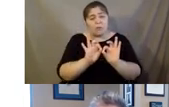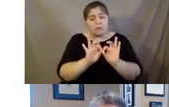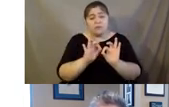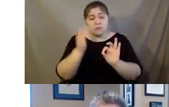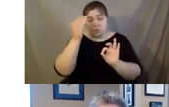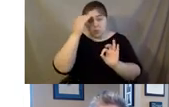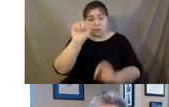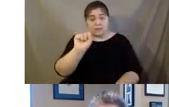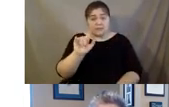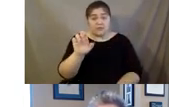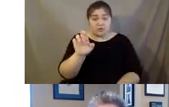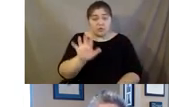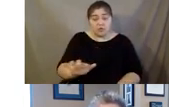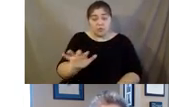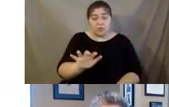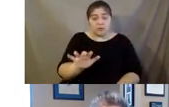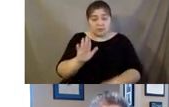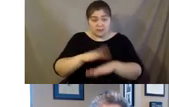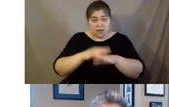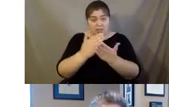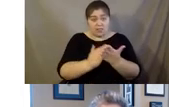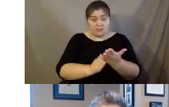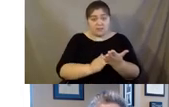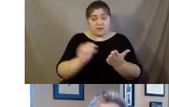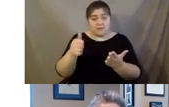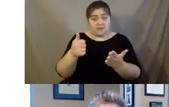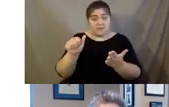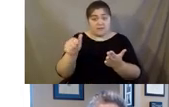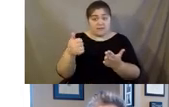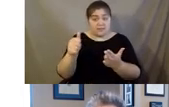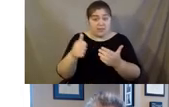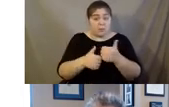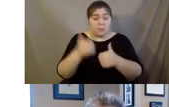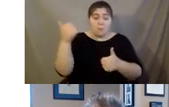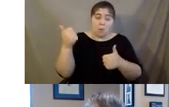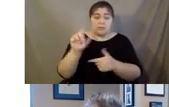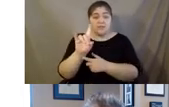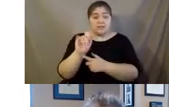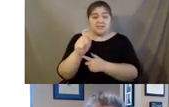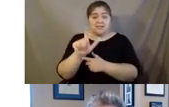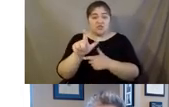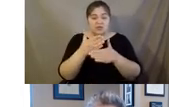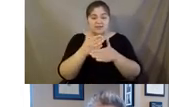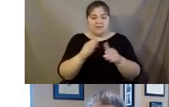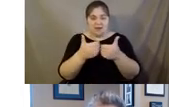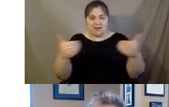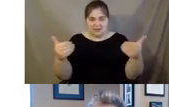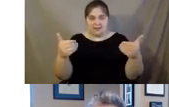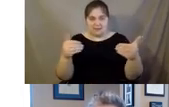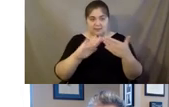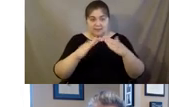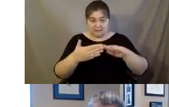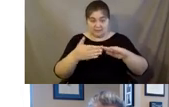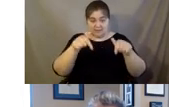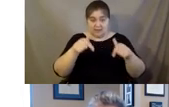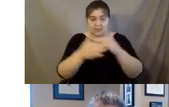Syracuse is on the list of the 10th most digitally divided cities in the country. And that's important because